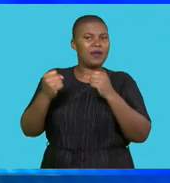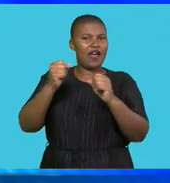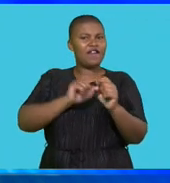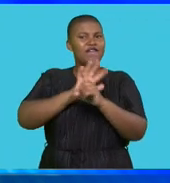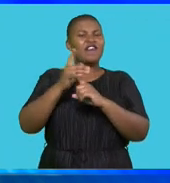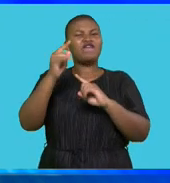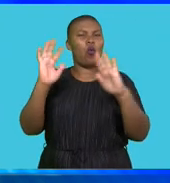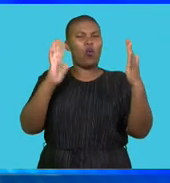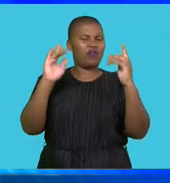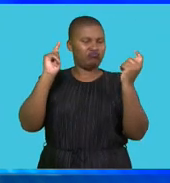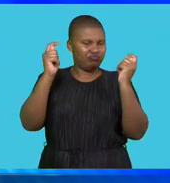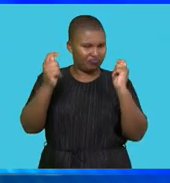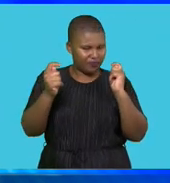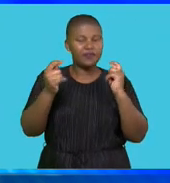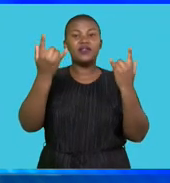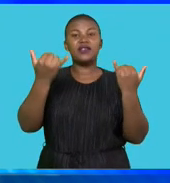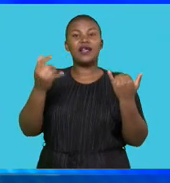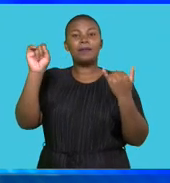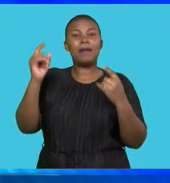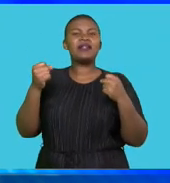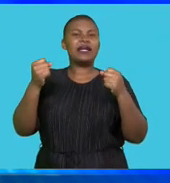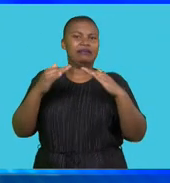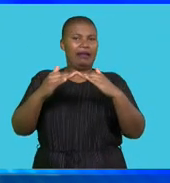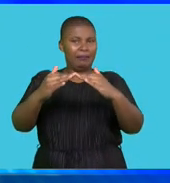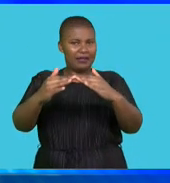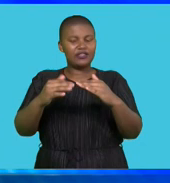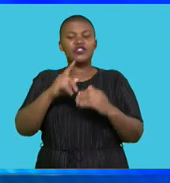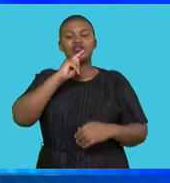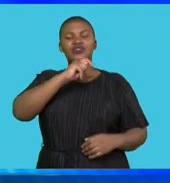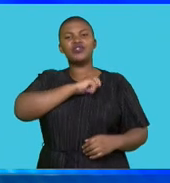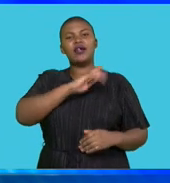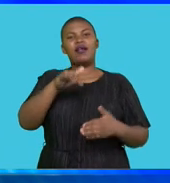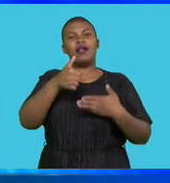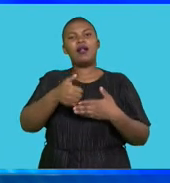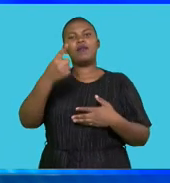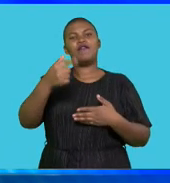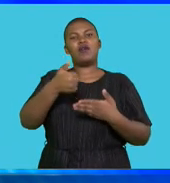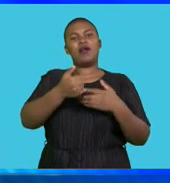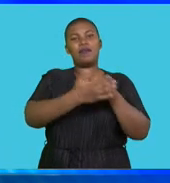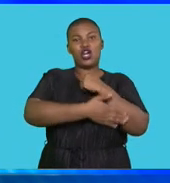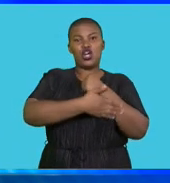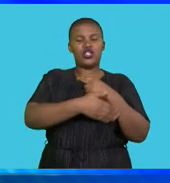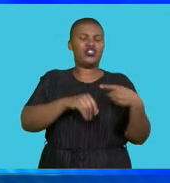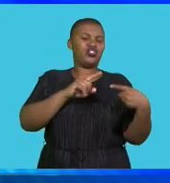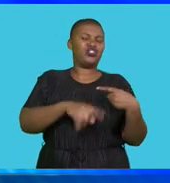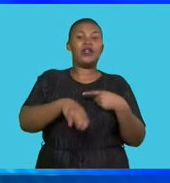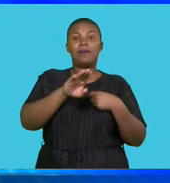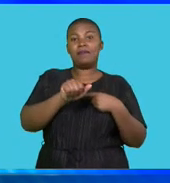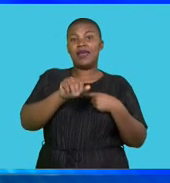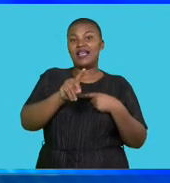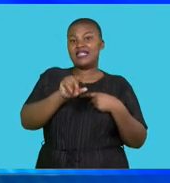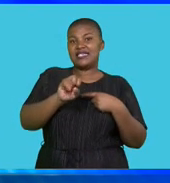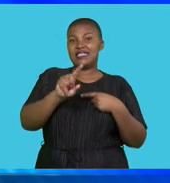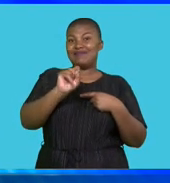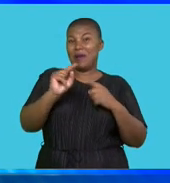of climate change. The Resilience and Sustainability Trust is specifically designed to assist countries such as Barbados that are vulnerable